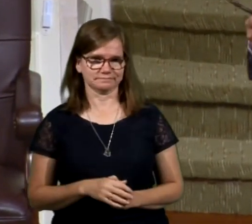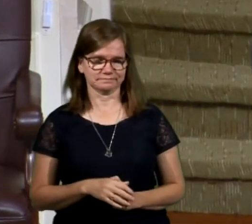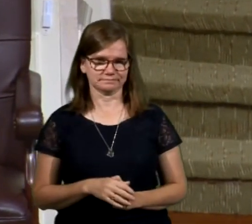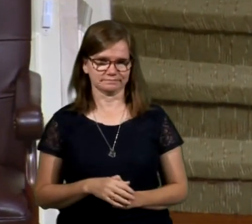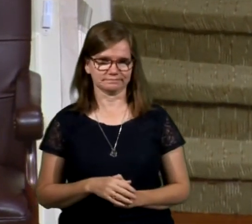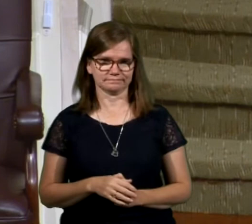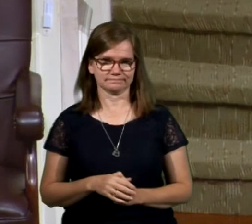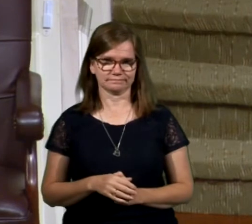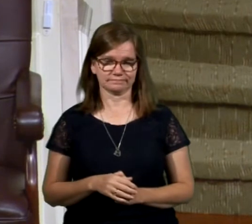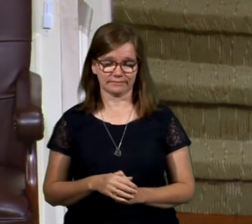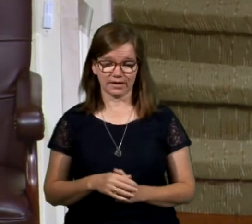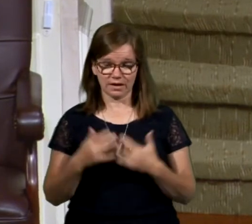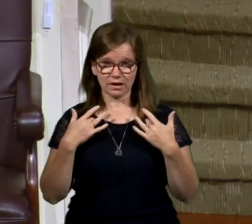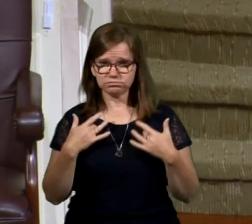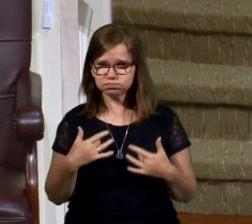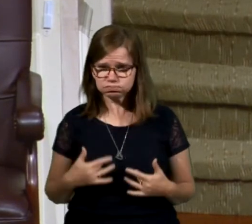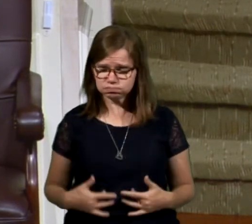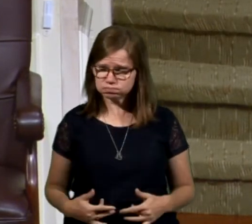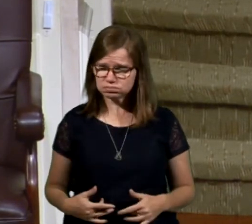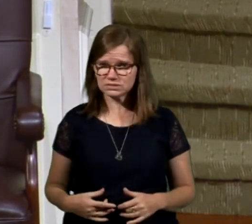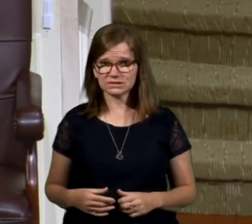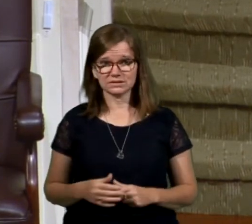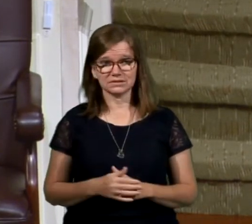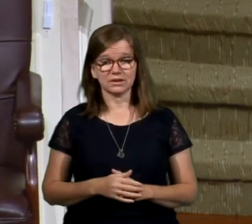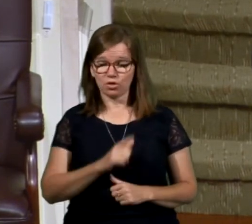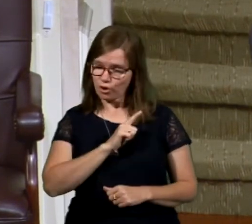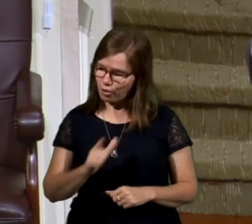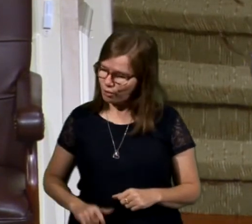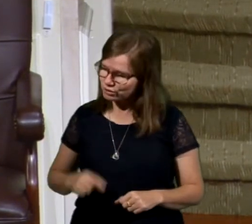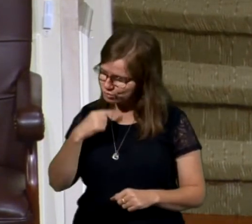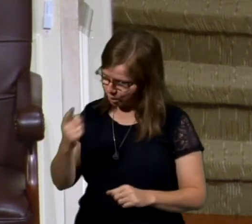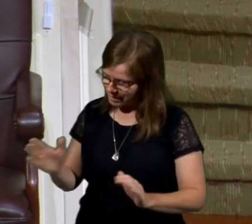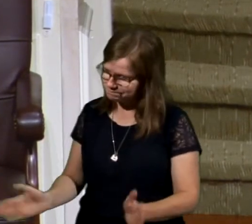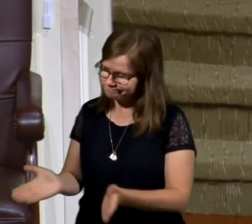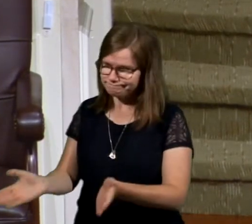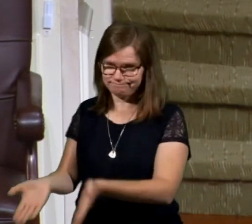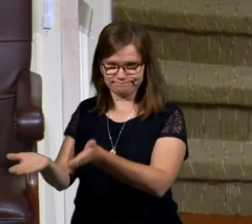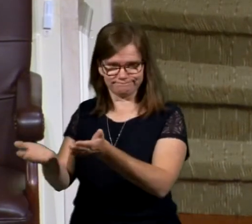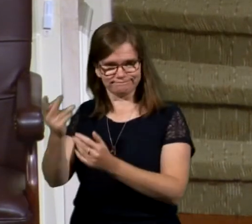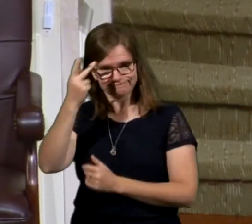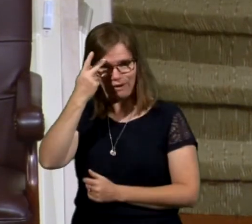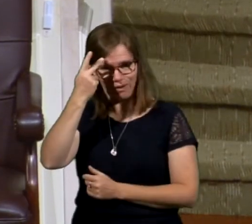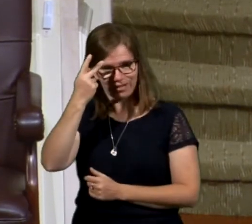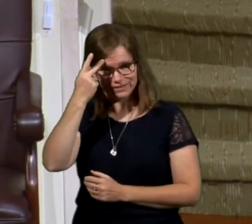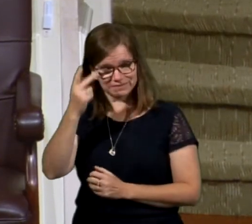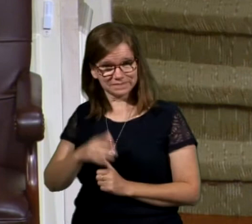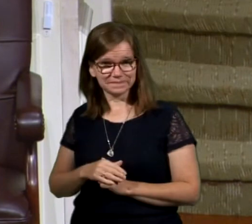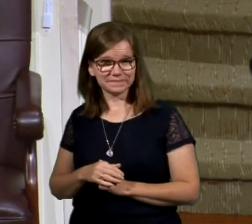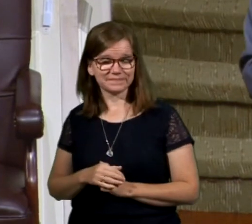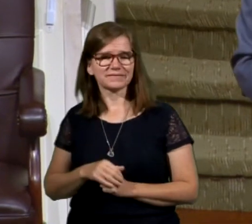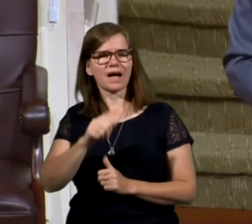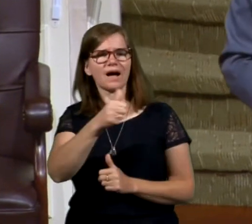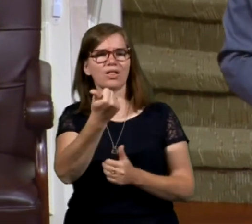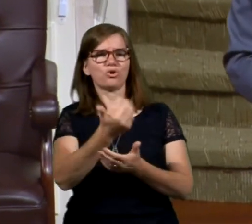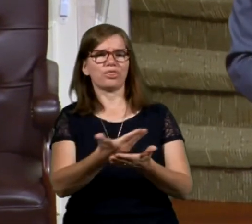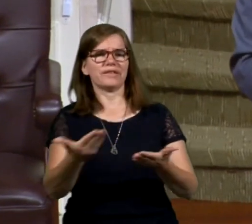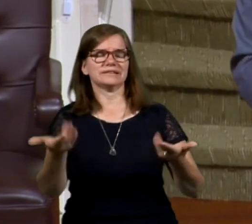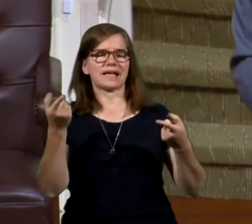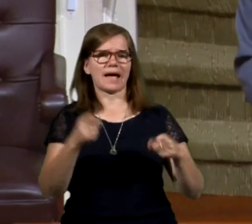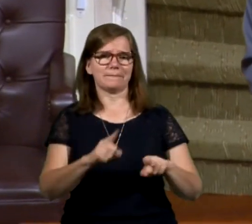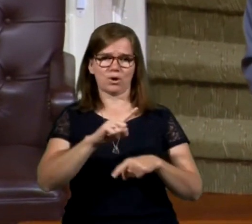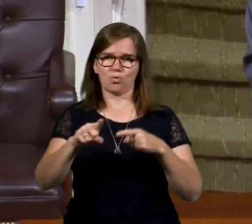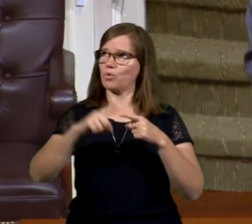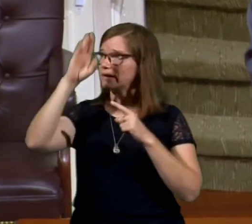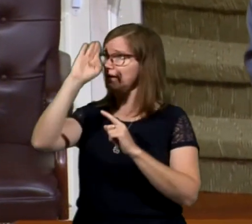He was known out low. And he said, Lord said to him, be of good cheer, Paul. I think another thing that happens to us in times when